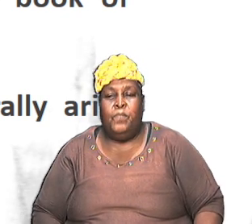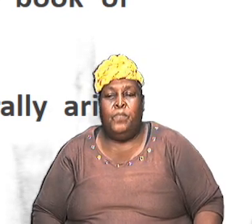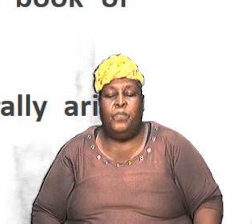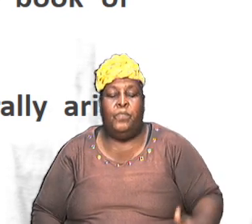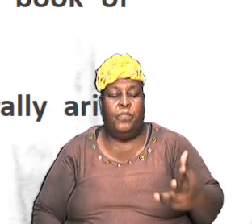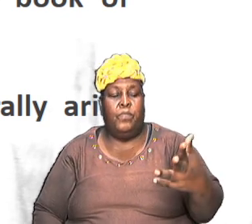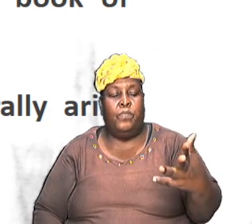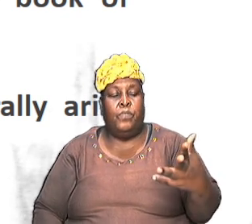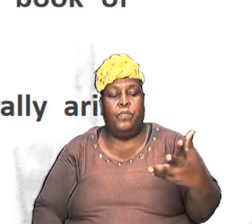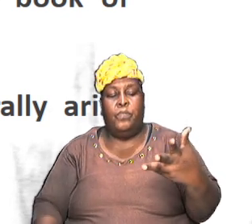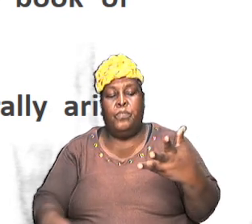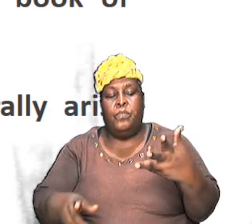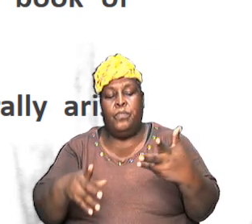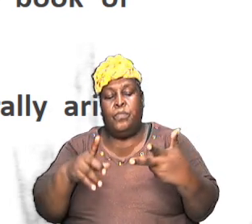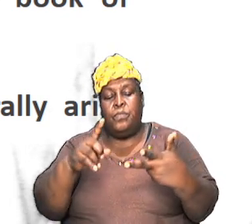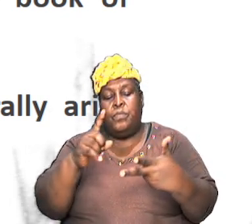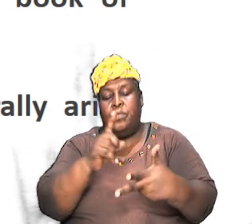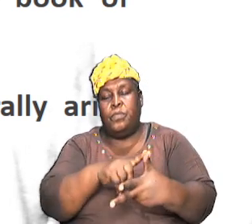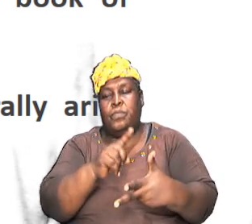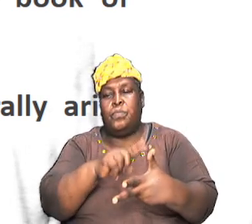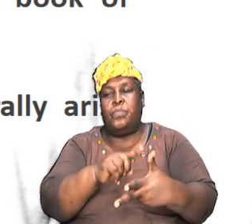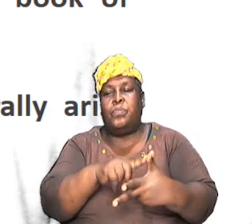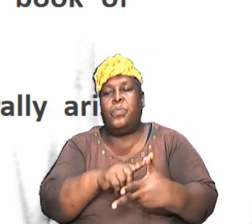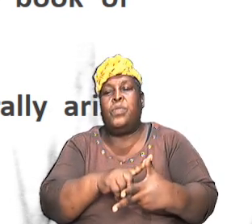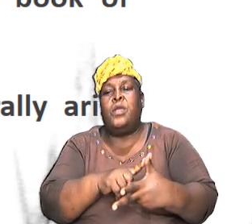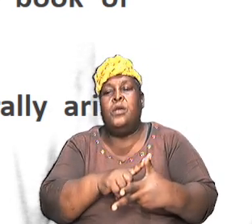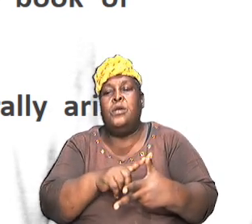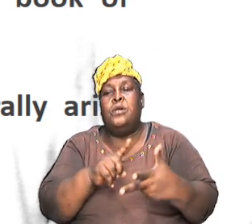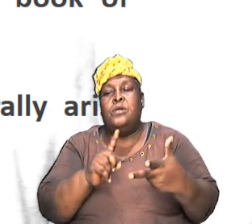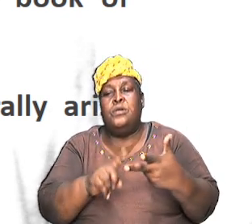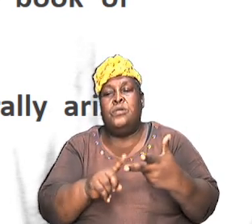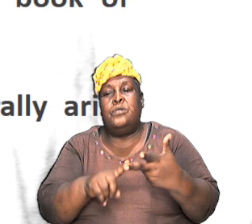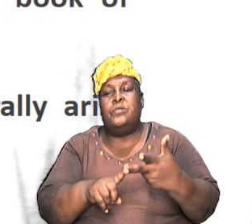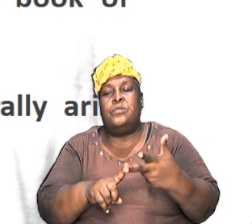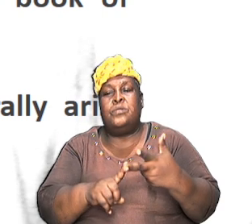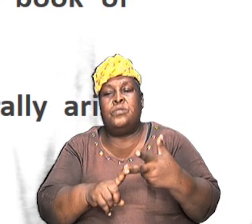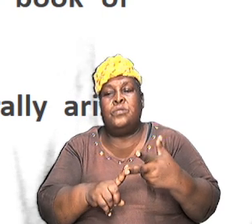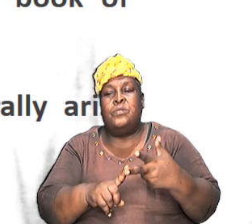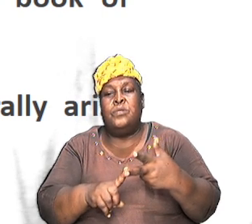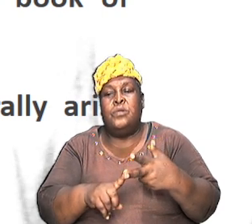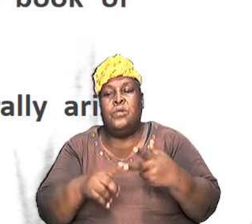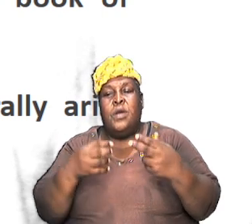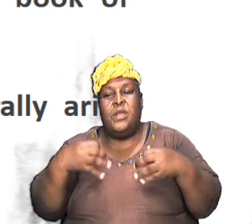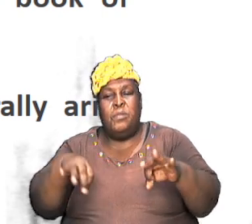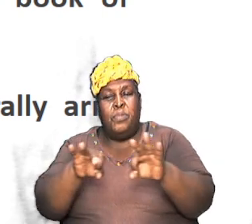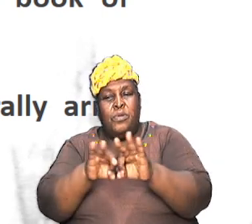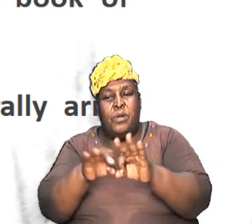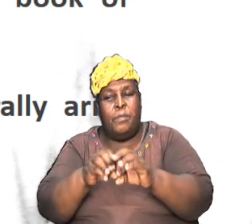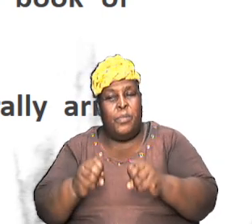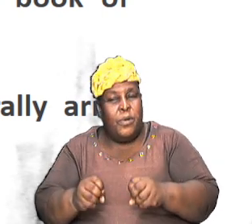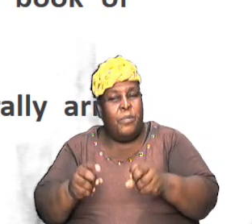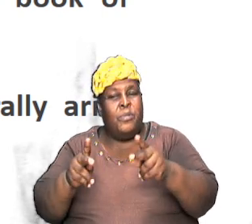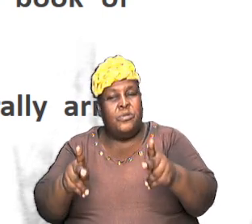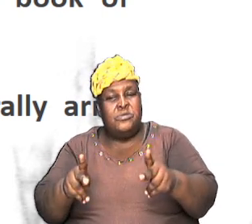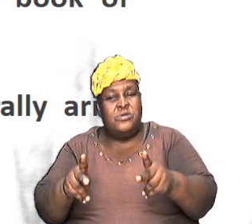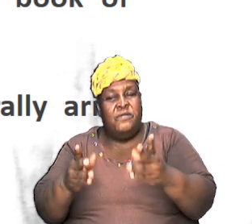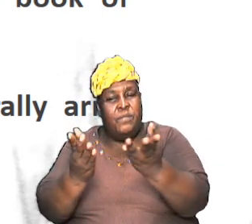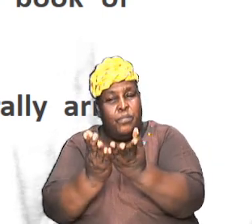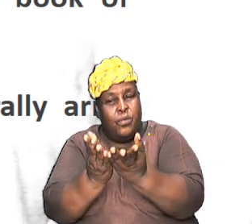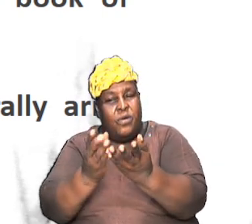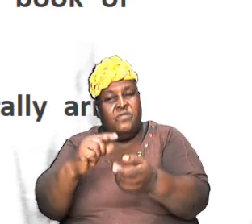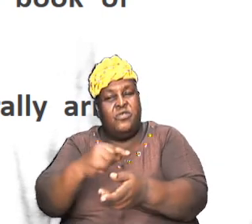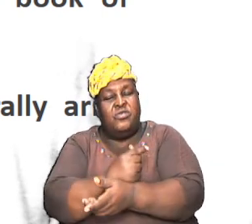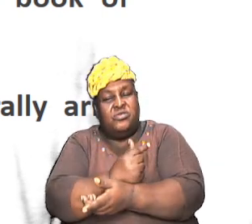number three was to outline important an important purpose for the